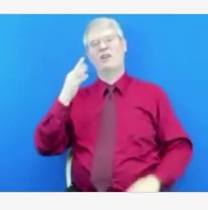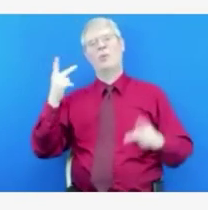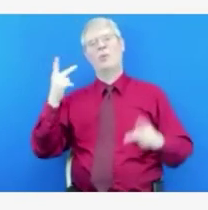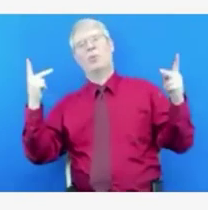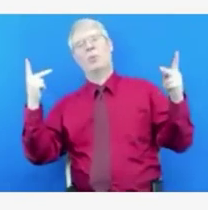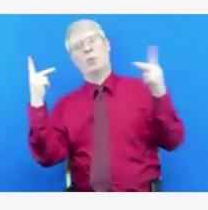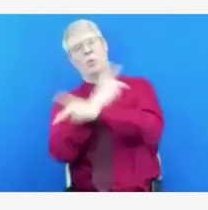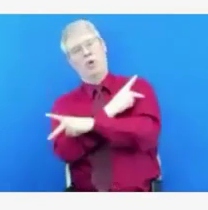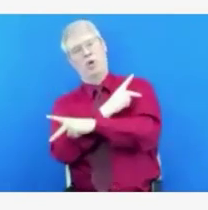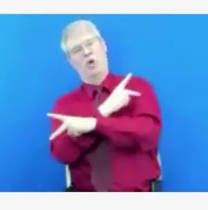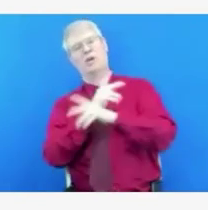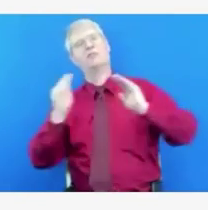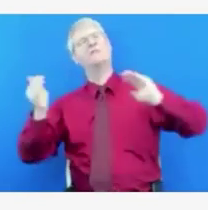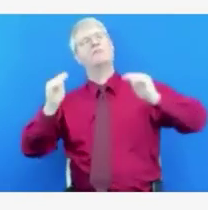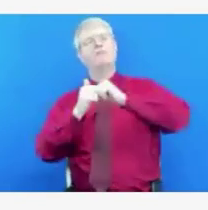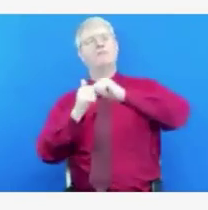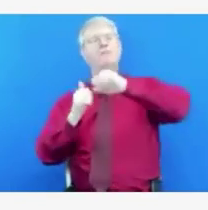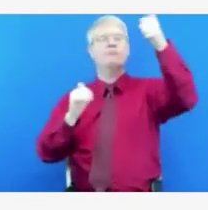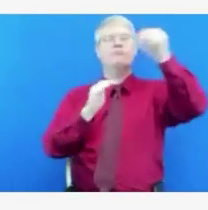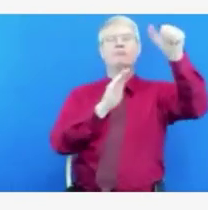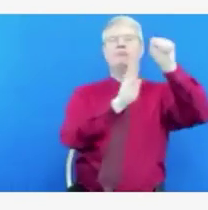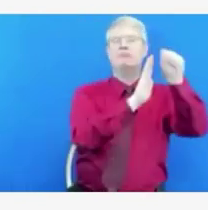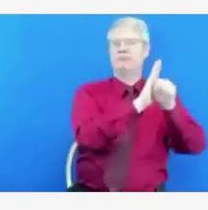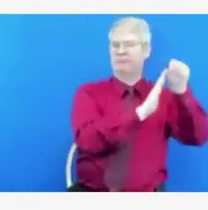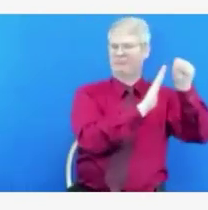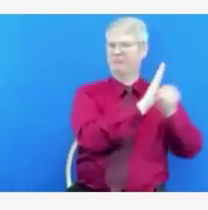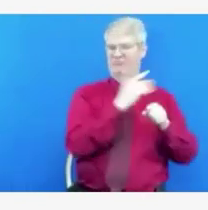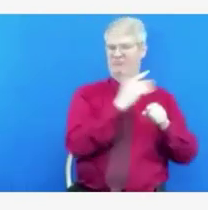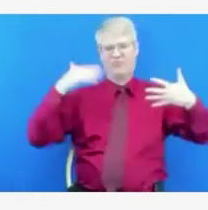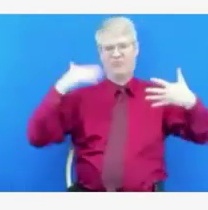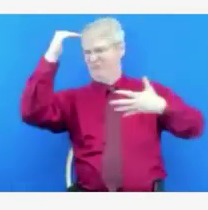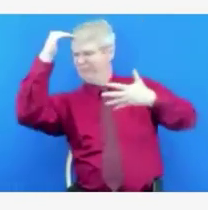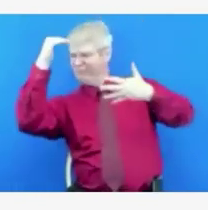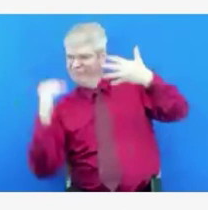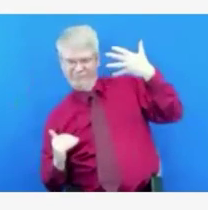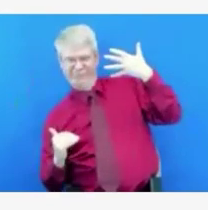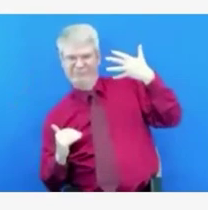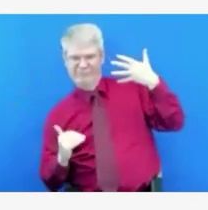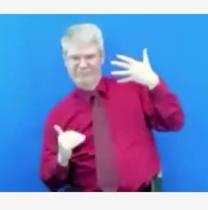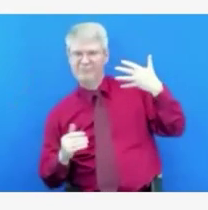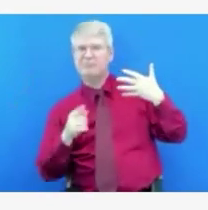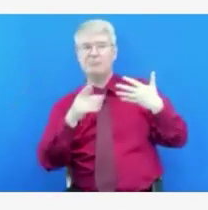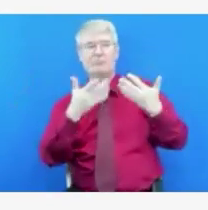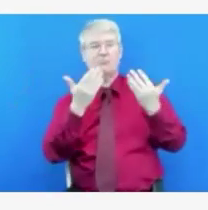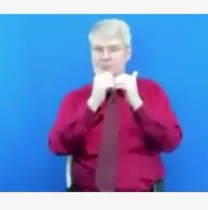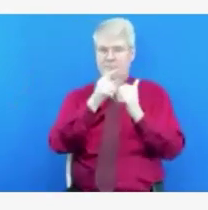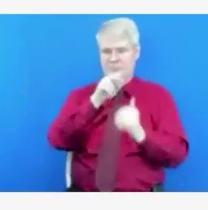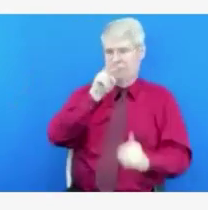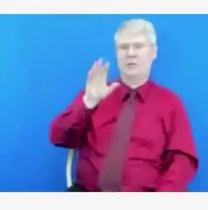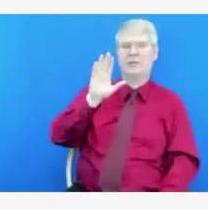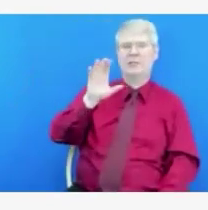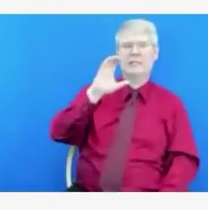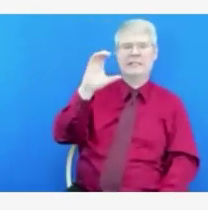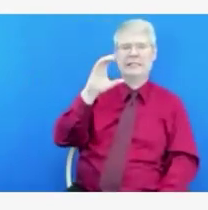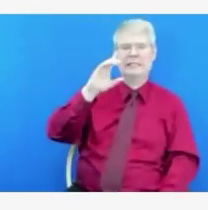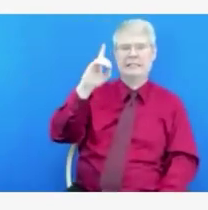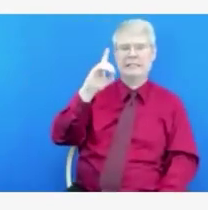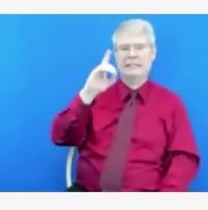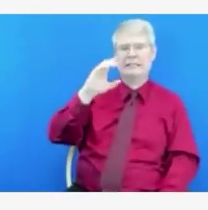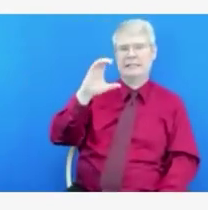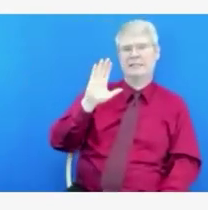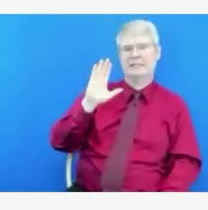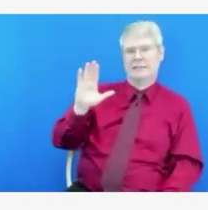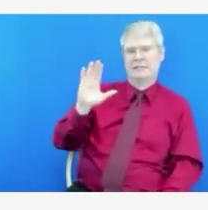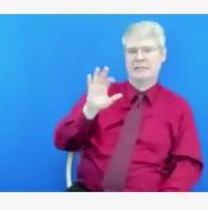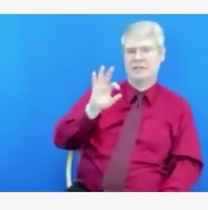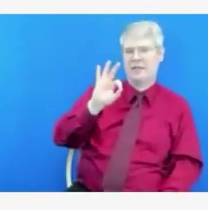can see the different state immunization rates and the general population. And we're usually some down down there in the